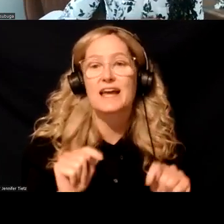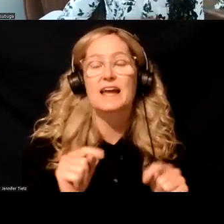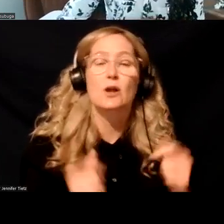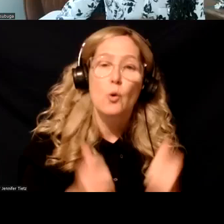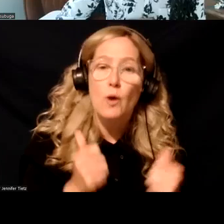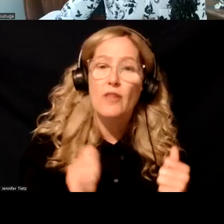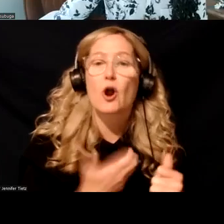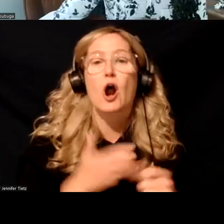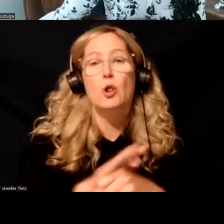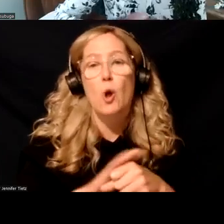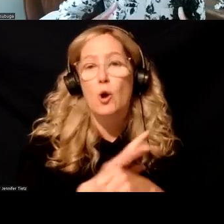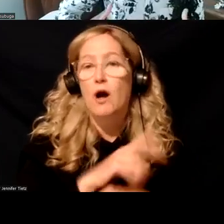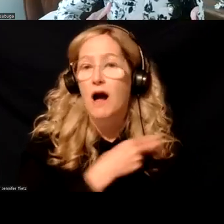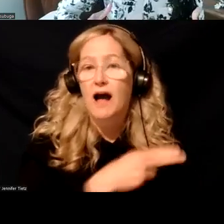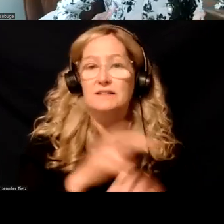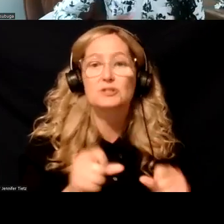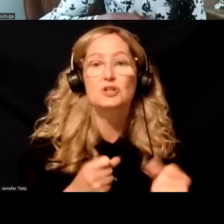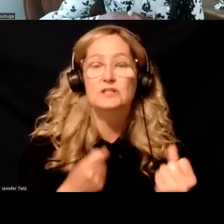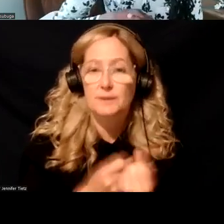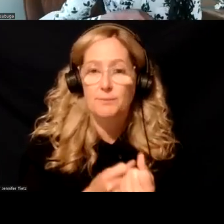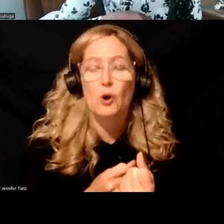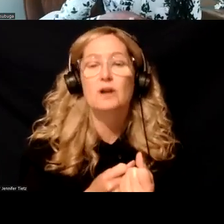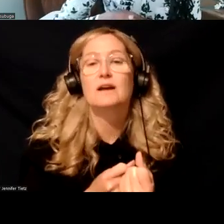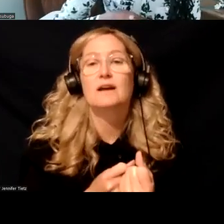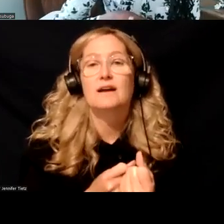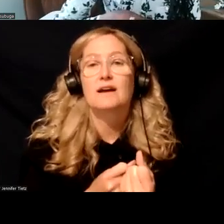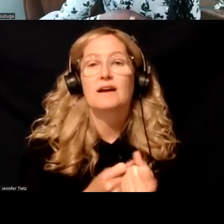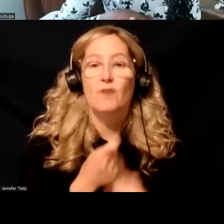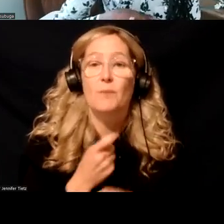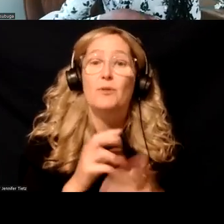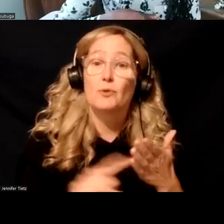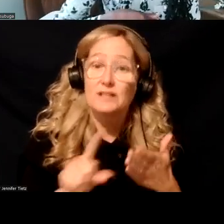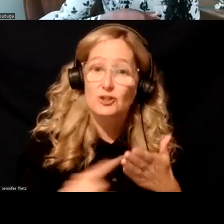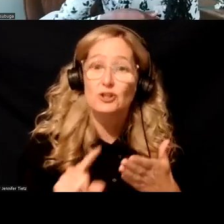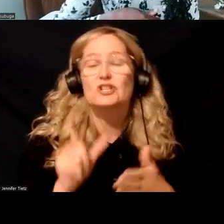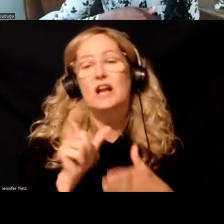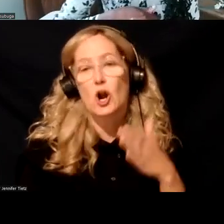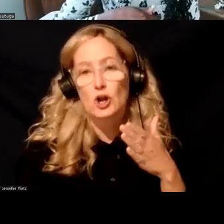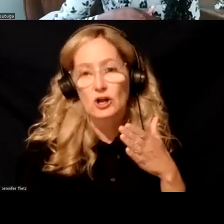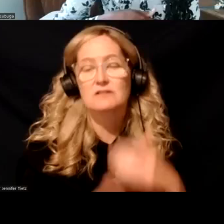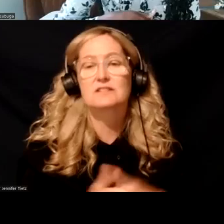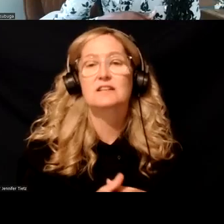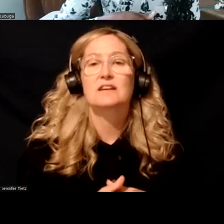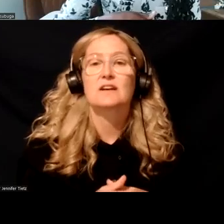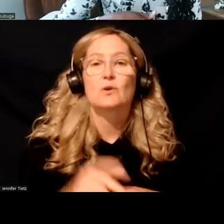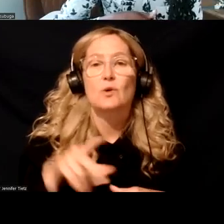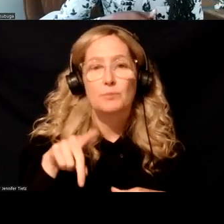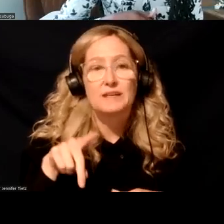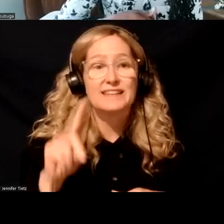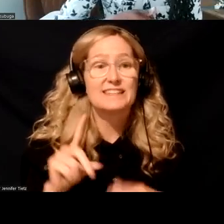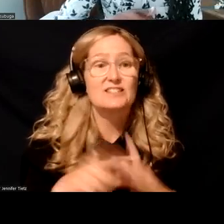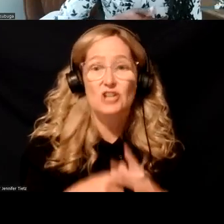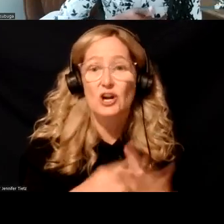whether our local hospitals could, uh, support, um, based on some of the research and articles, um, where EDs were starting to